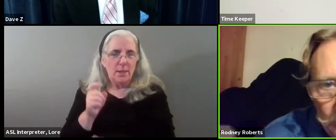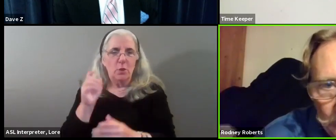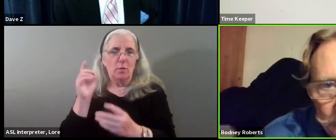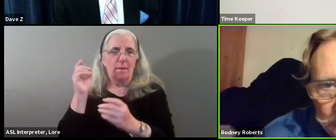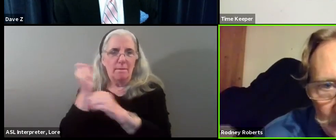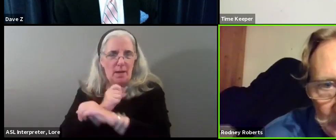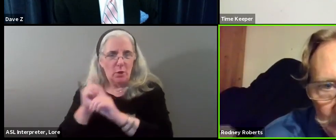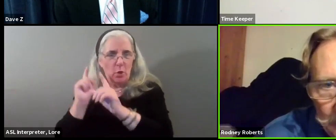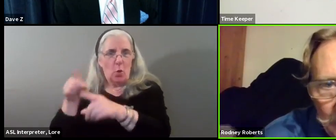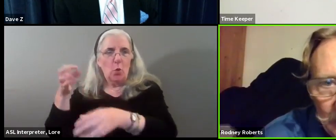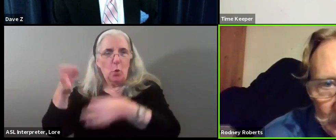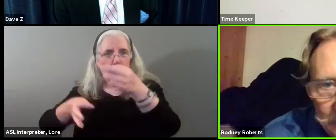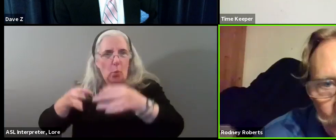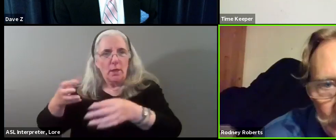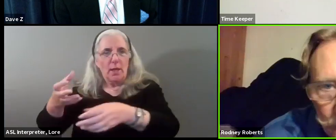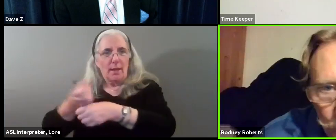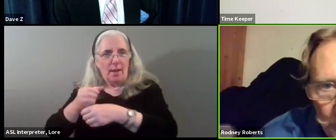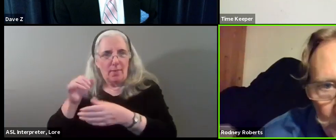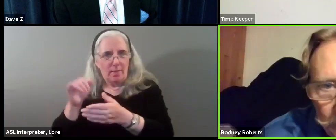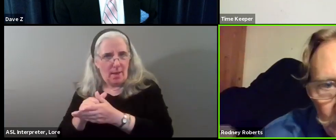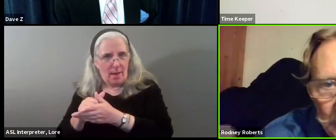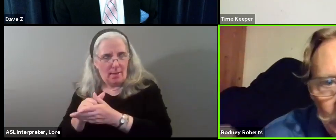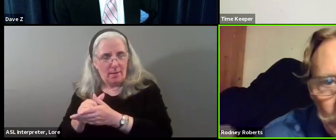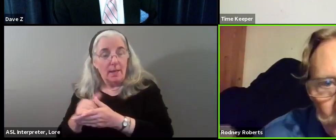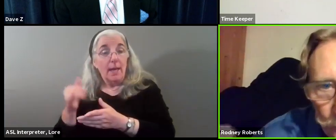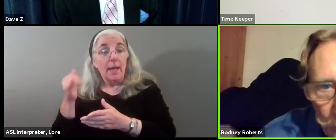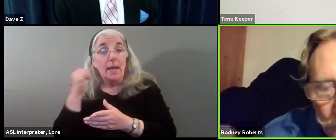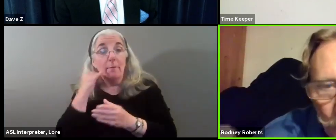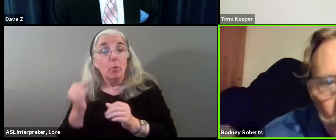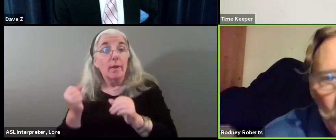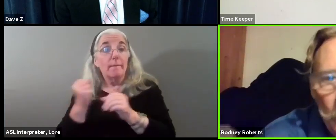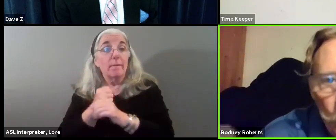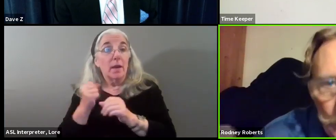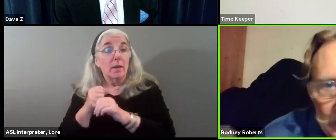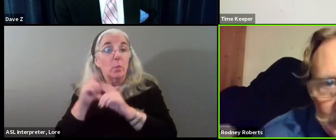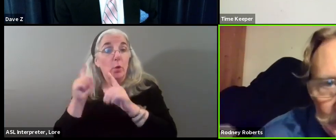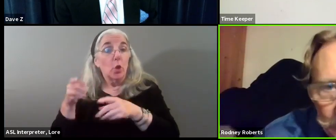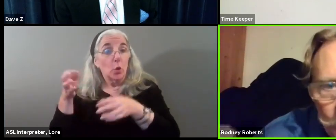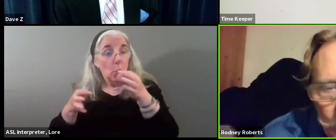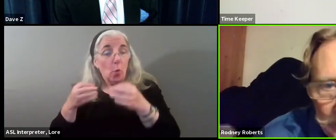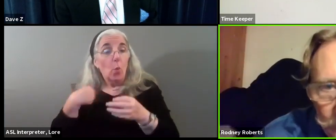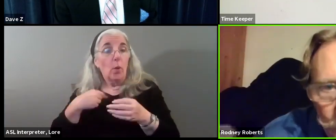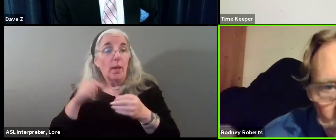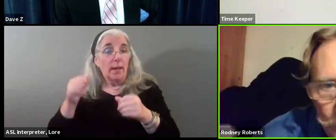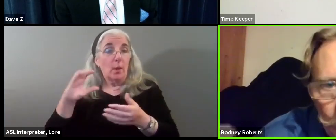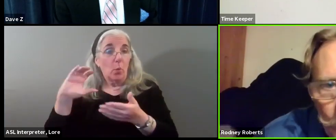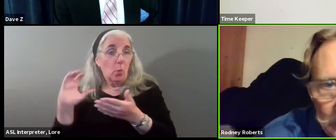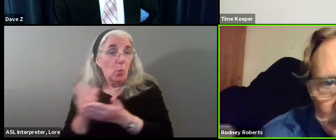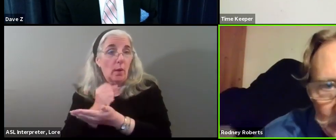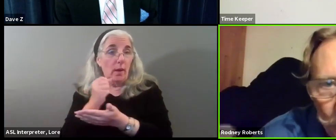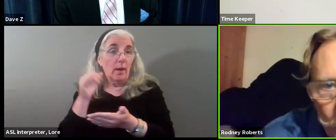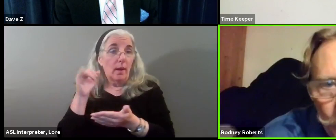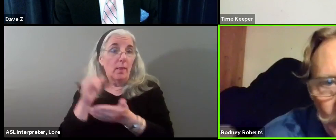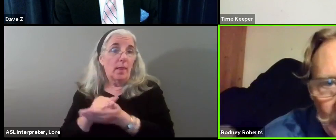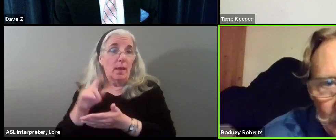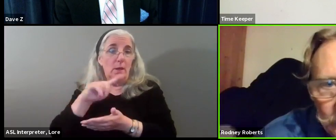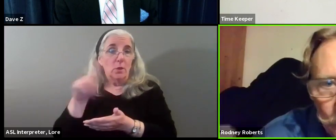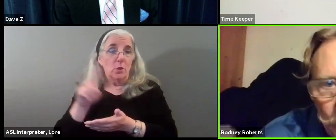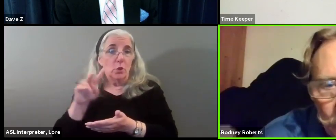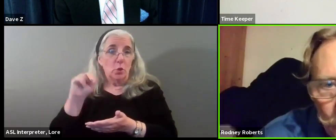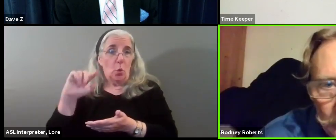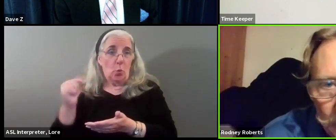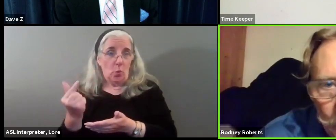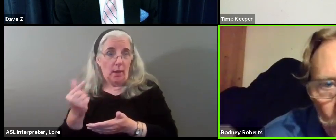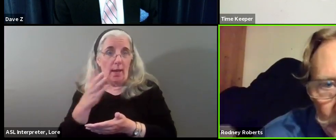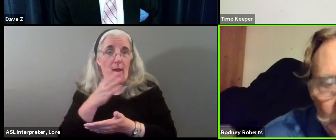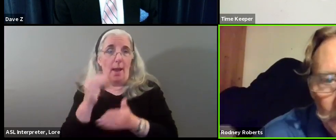court to get it. And I think if we do mount a fight and we do go to court, we can do that. We can get our own planning and